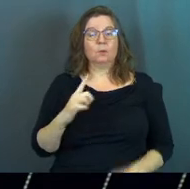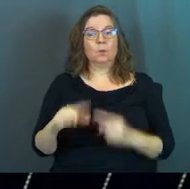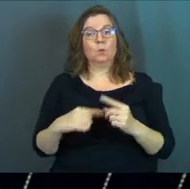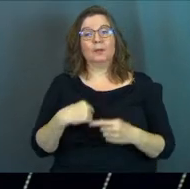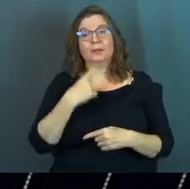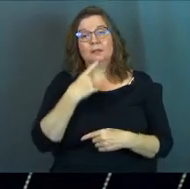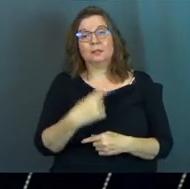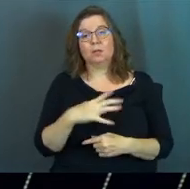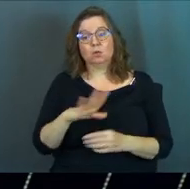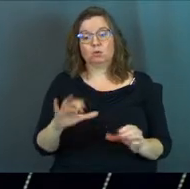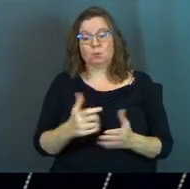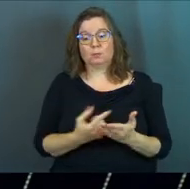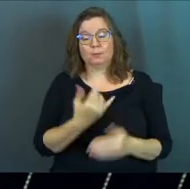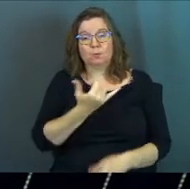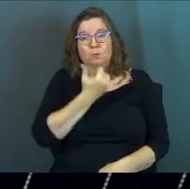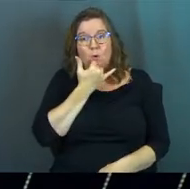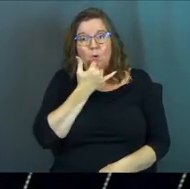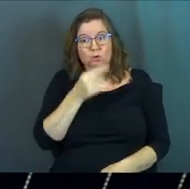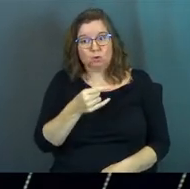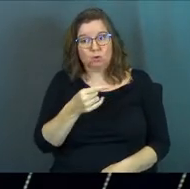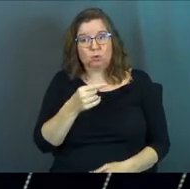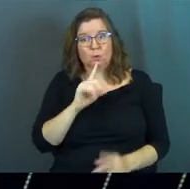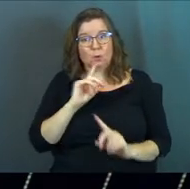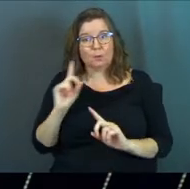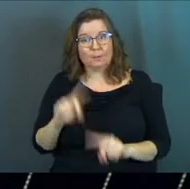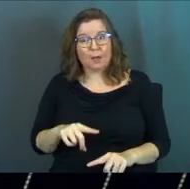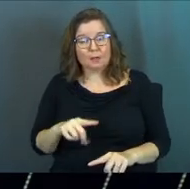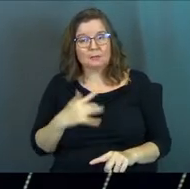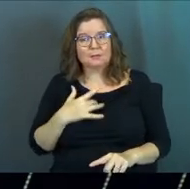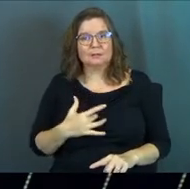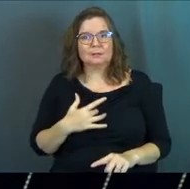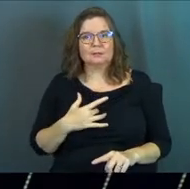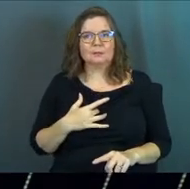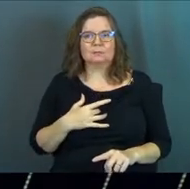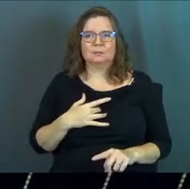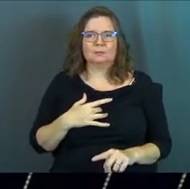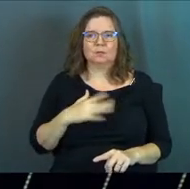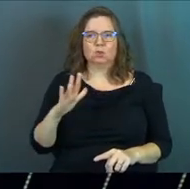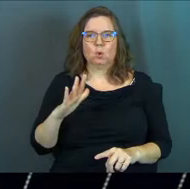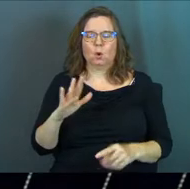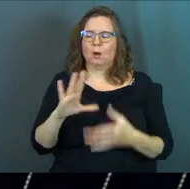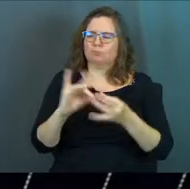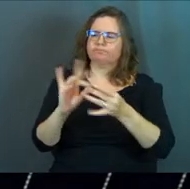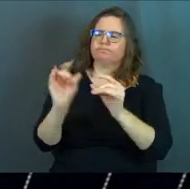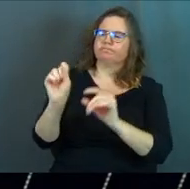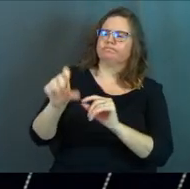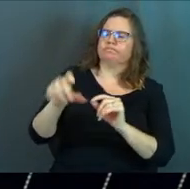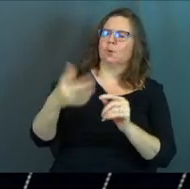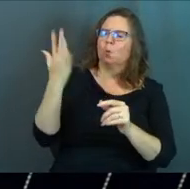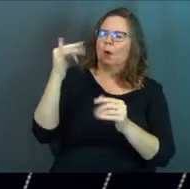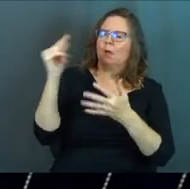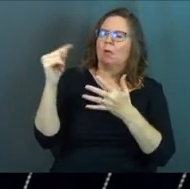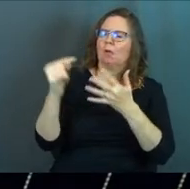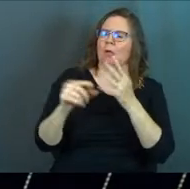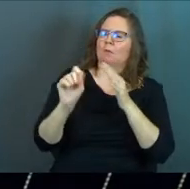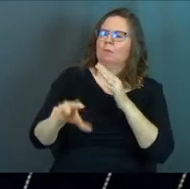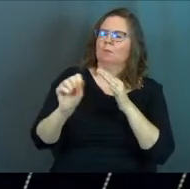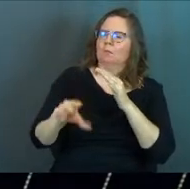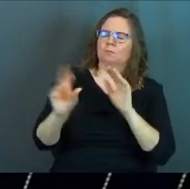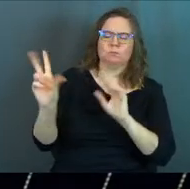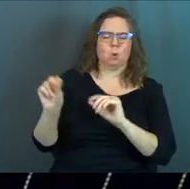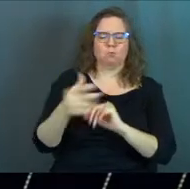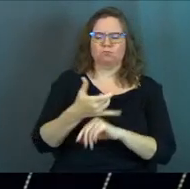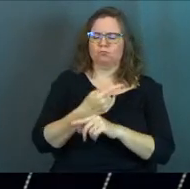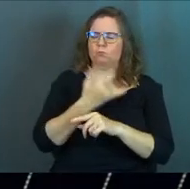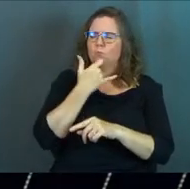When they tell you that you're doing something wrong, do you in response lay out your legal case, argument by argument, for why,